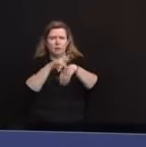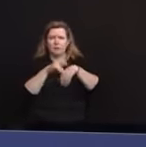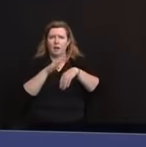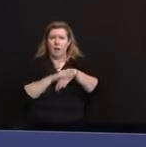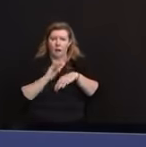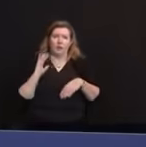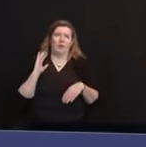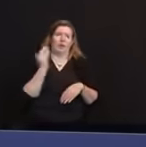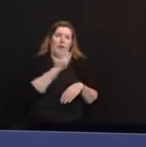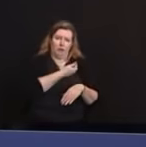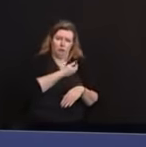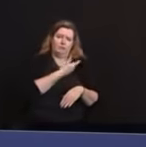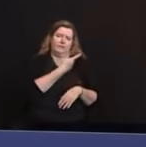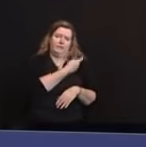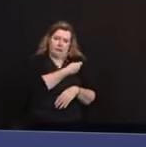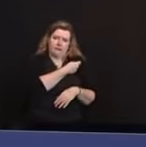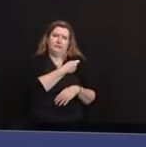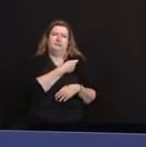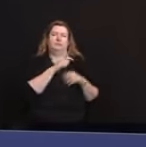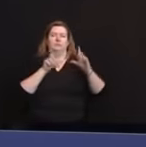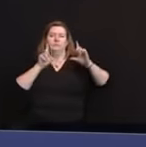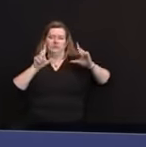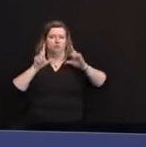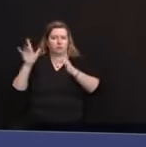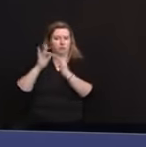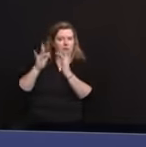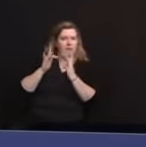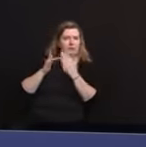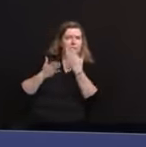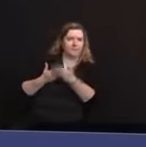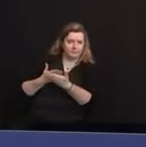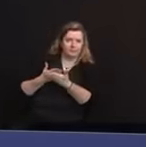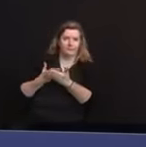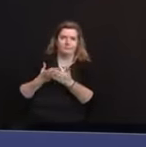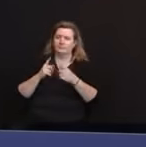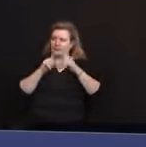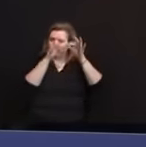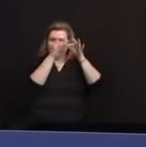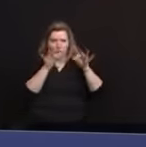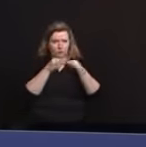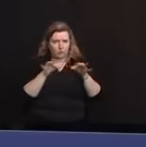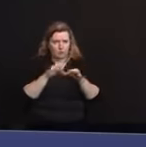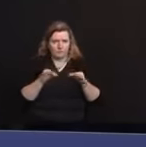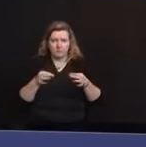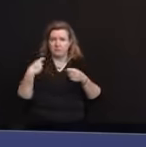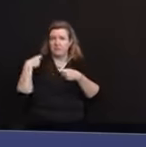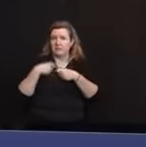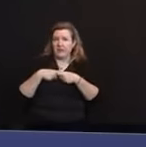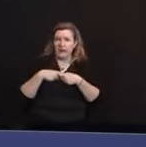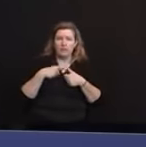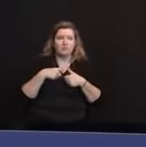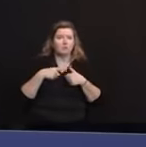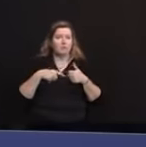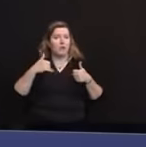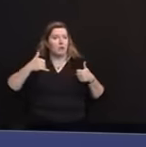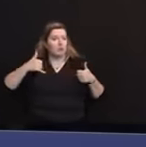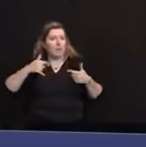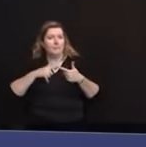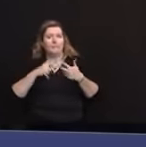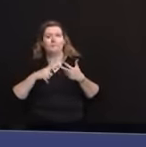webpage in more than 20 languages, including Spanish, Arabic and Chinese.